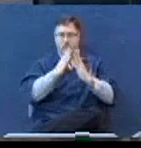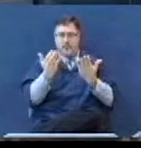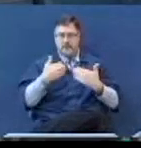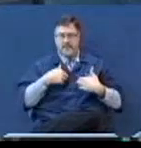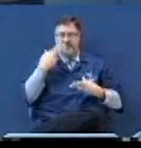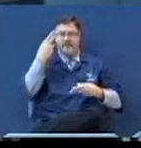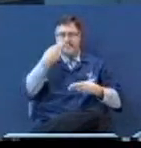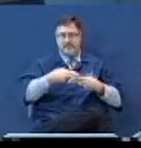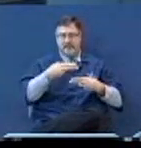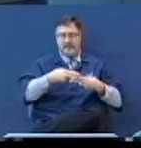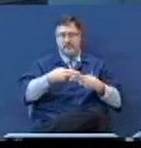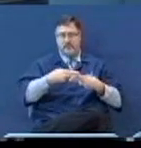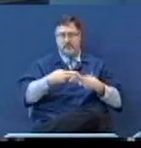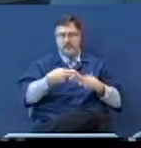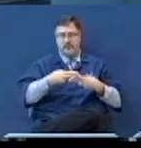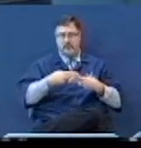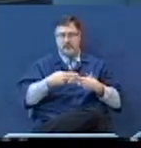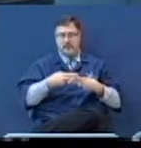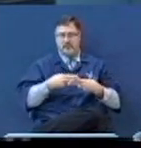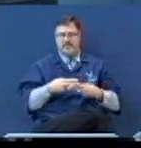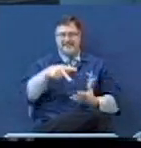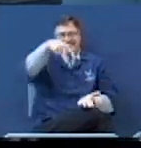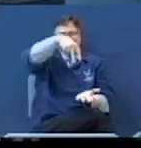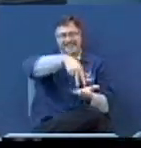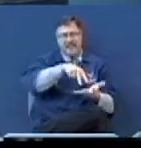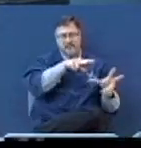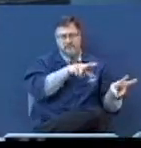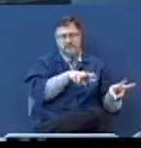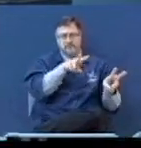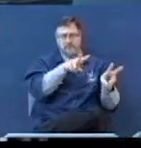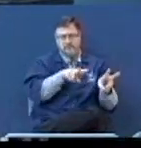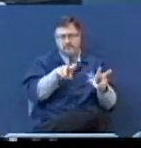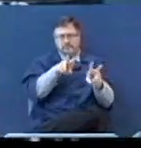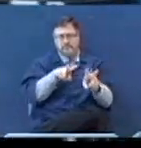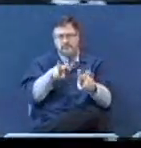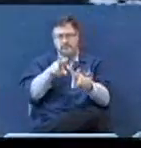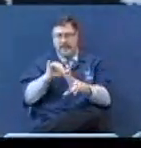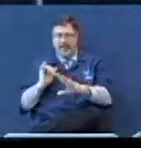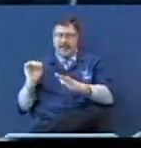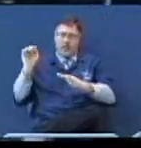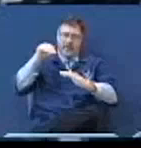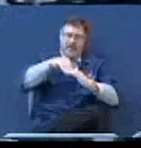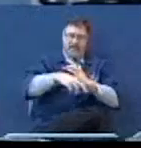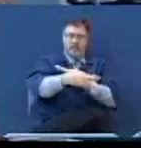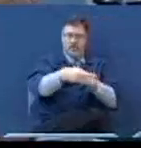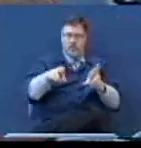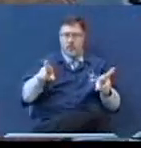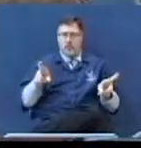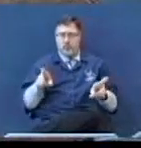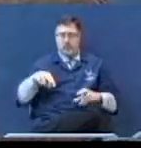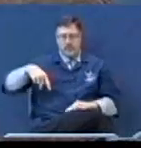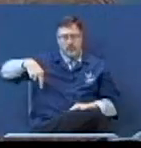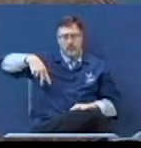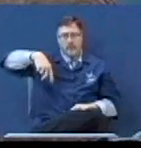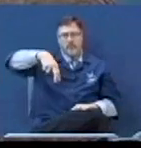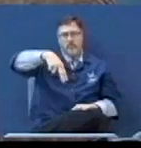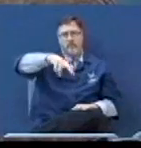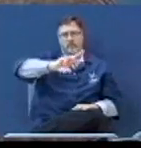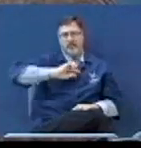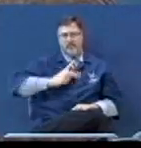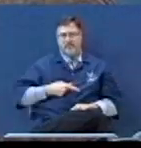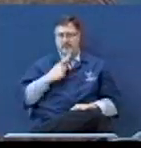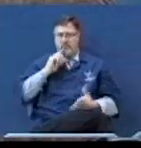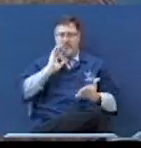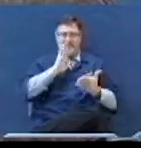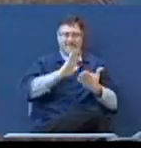name. And he was just lingering there. I went in there, and I think, I walked, and it just upset me